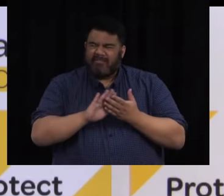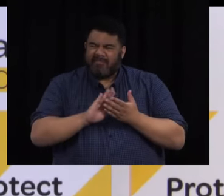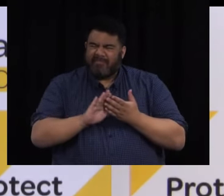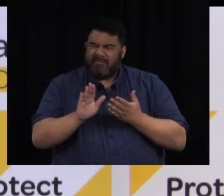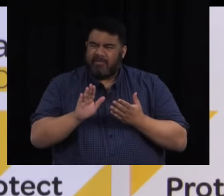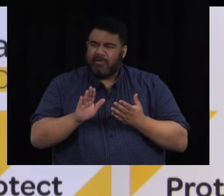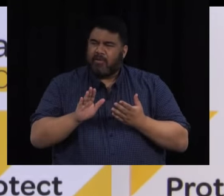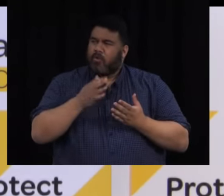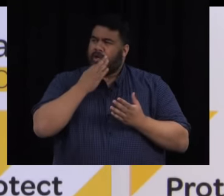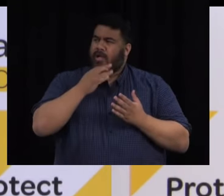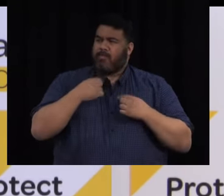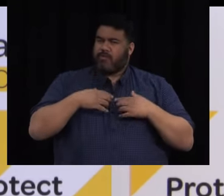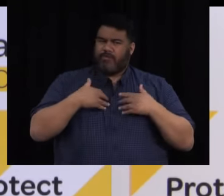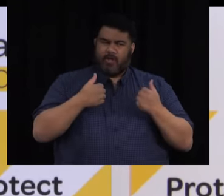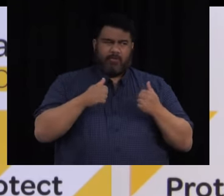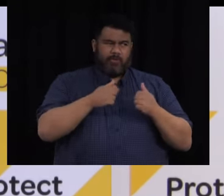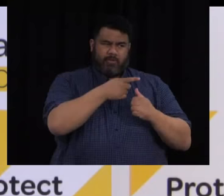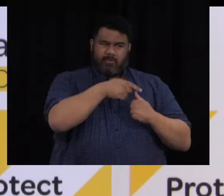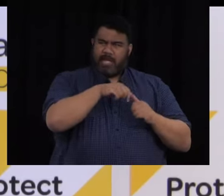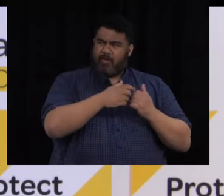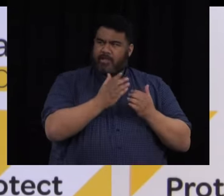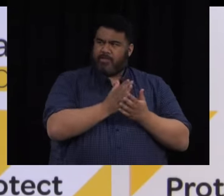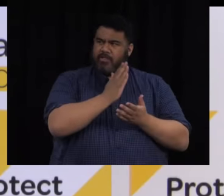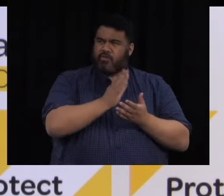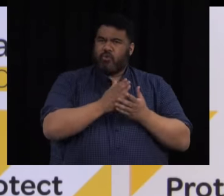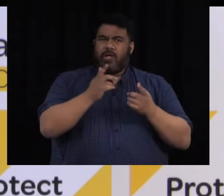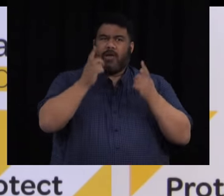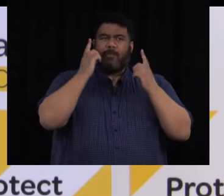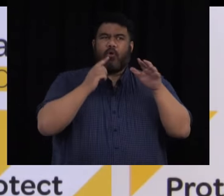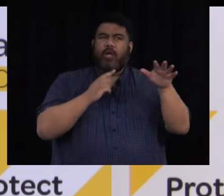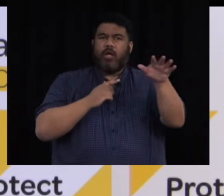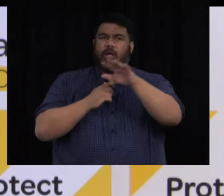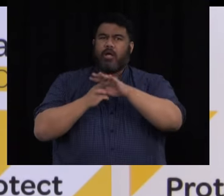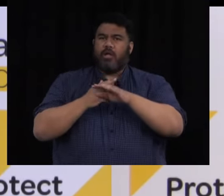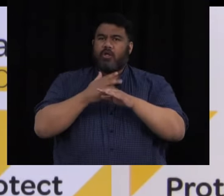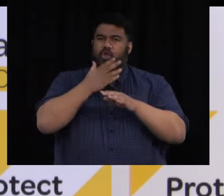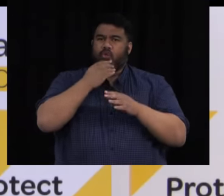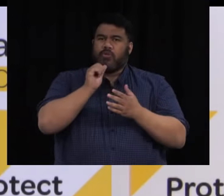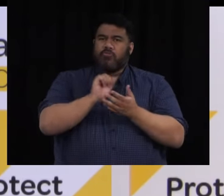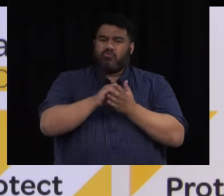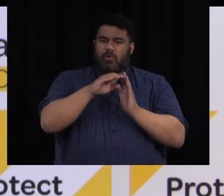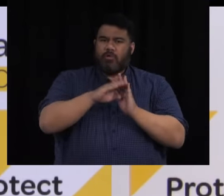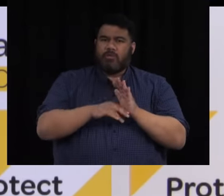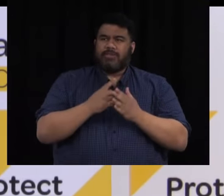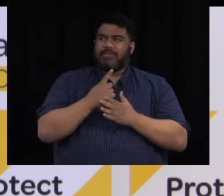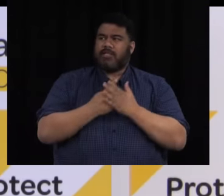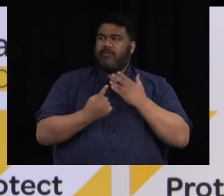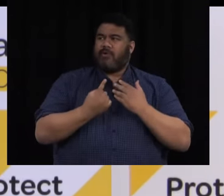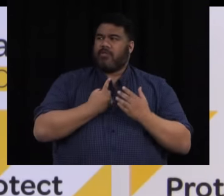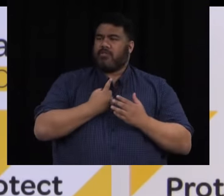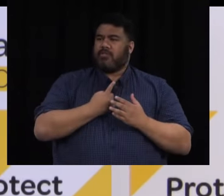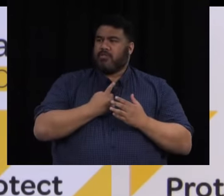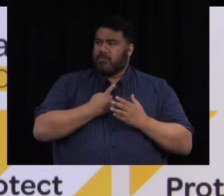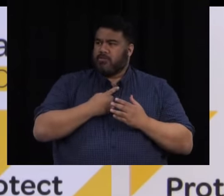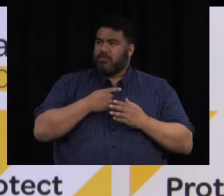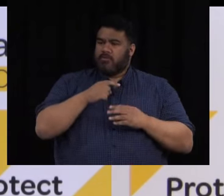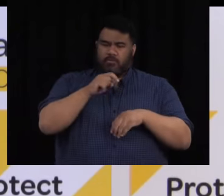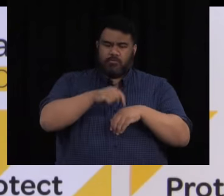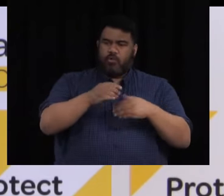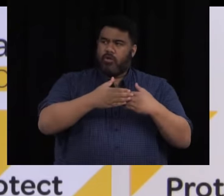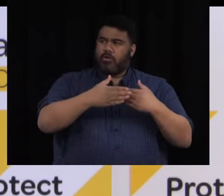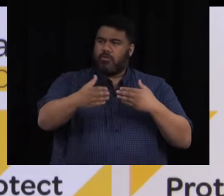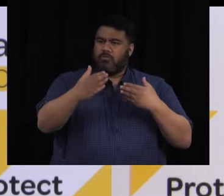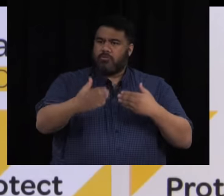sure that RSC workers, employers, sorry, implementing the self-isolation period